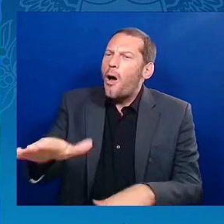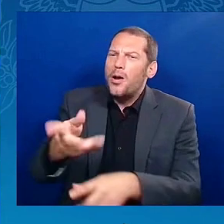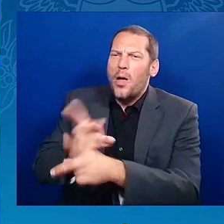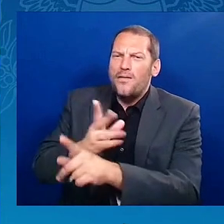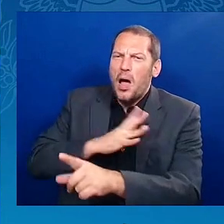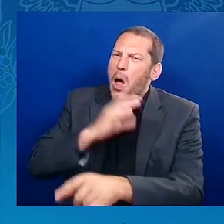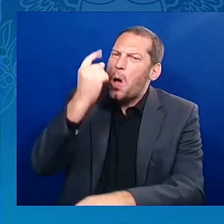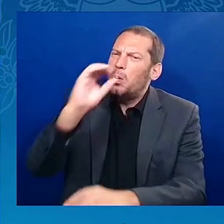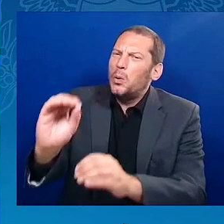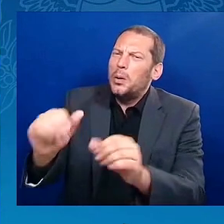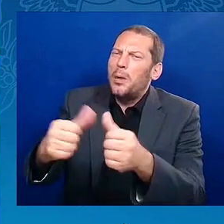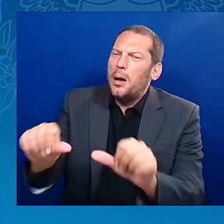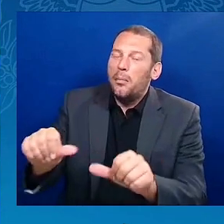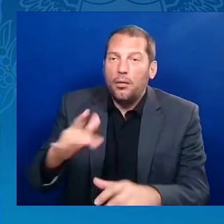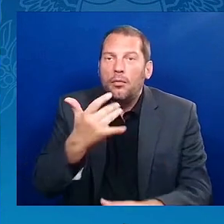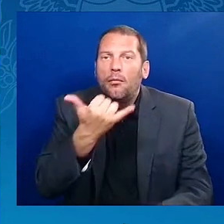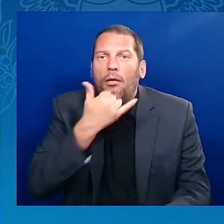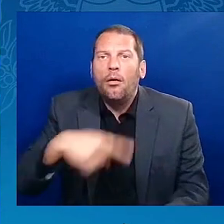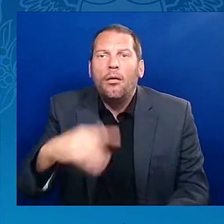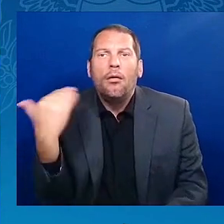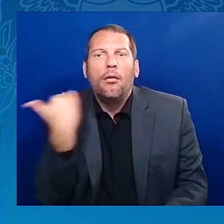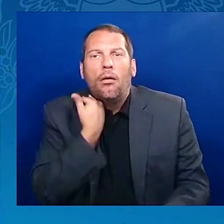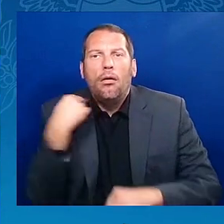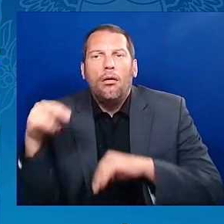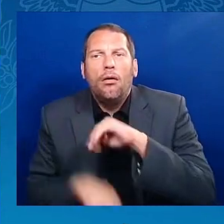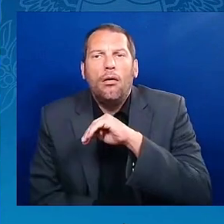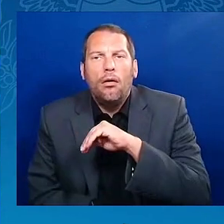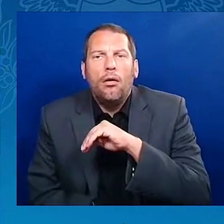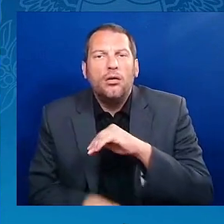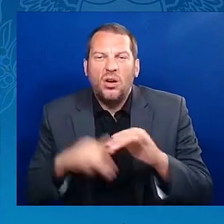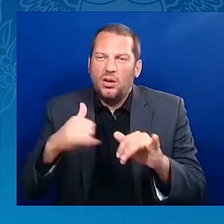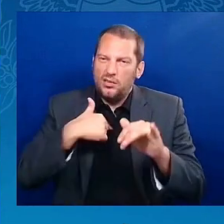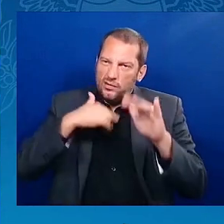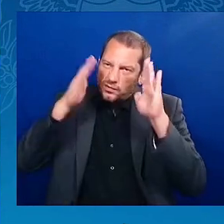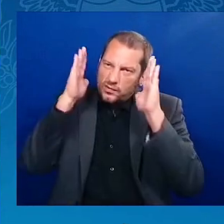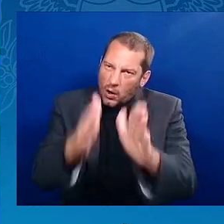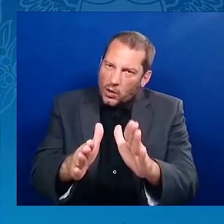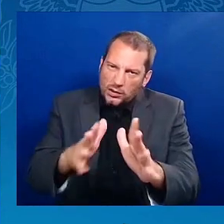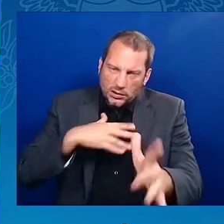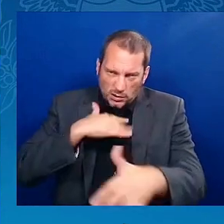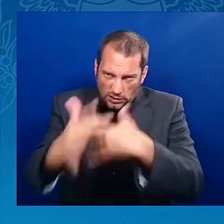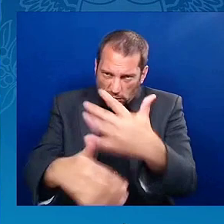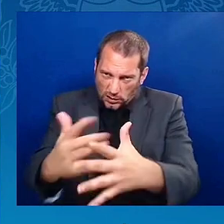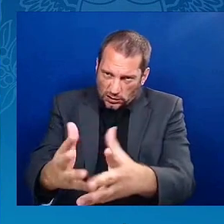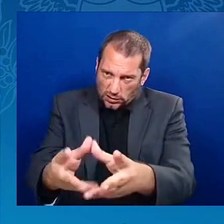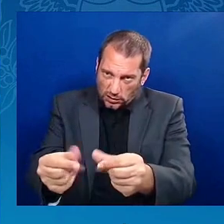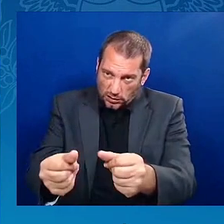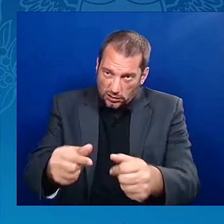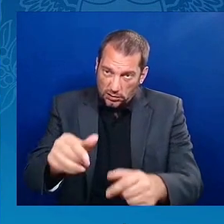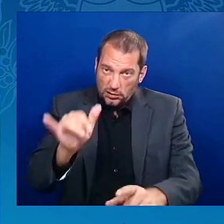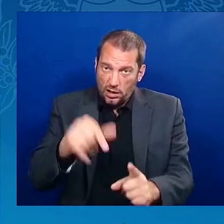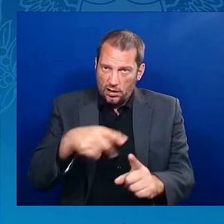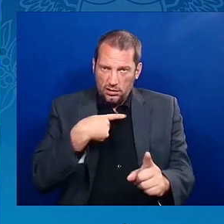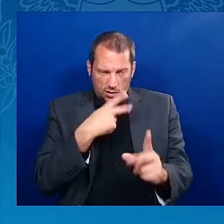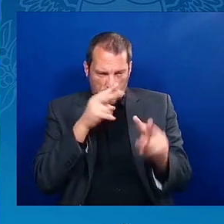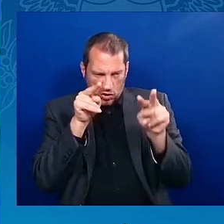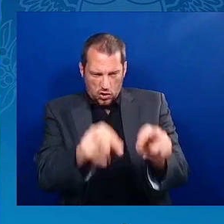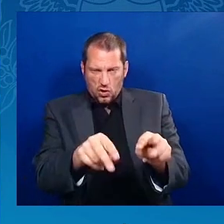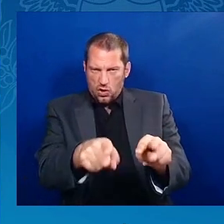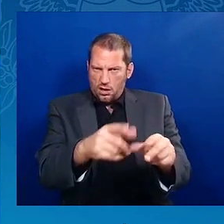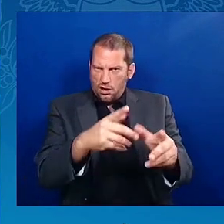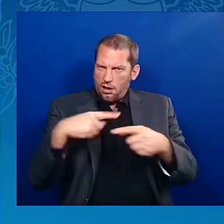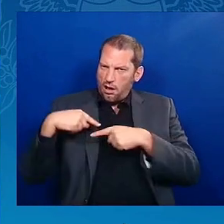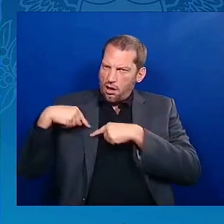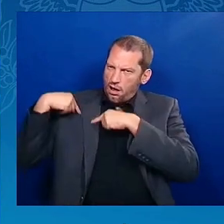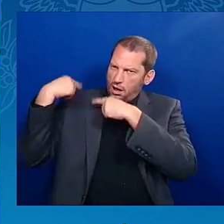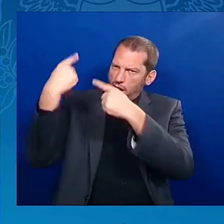of obstacles and opportunities. So home ownership is probably one of the most effective and